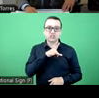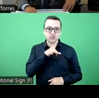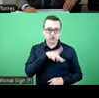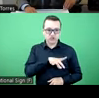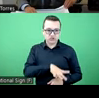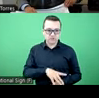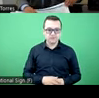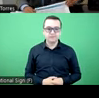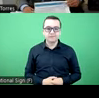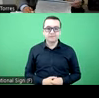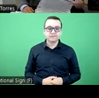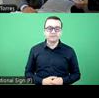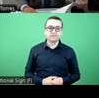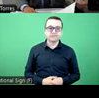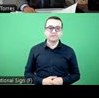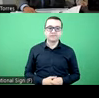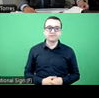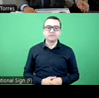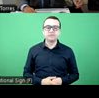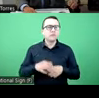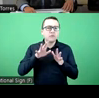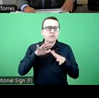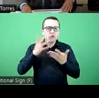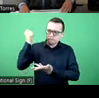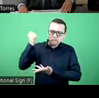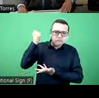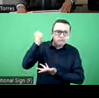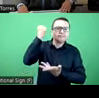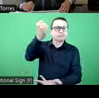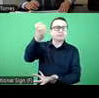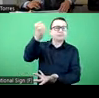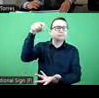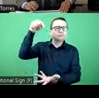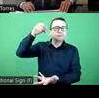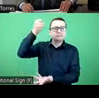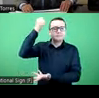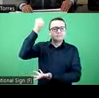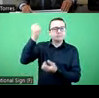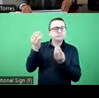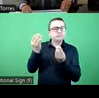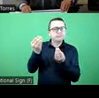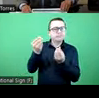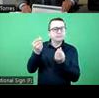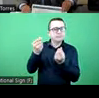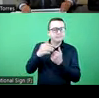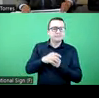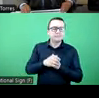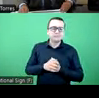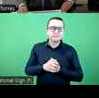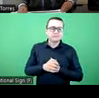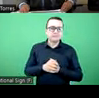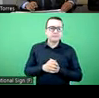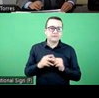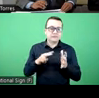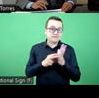Chile, the sources of finance